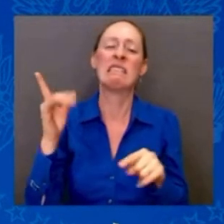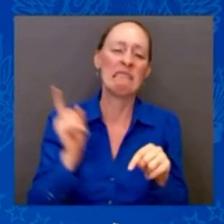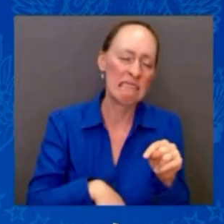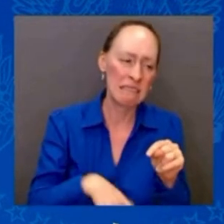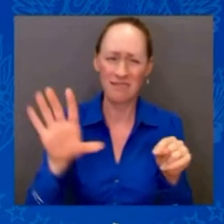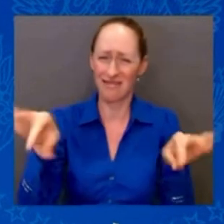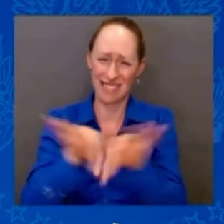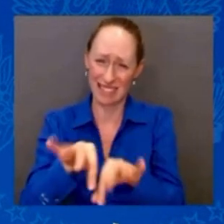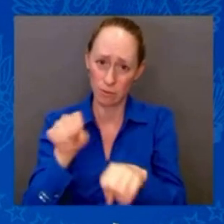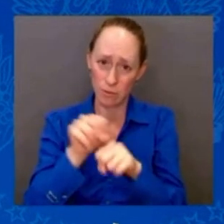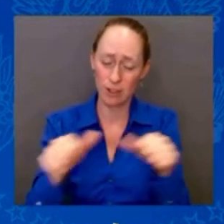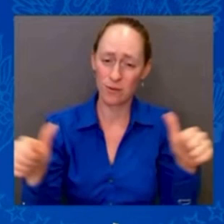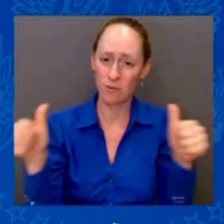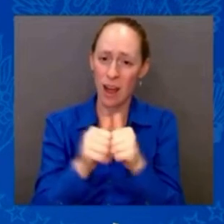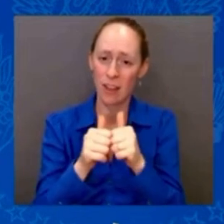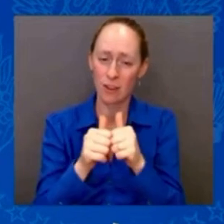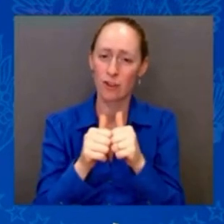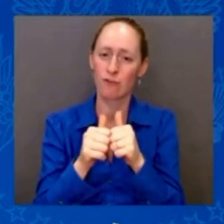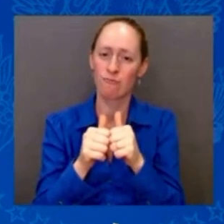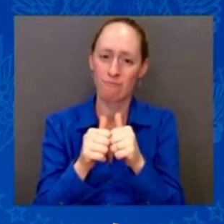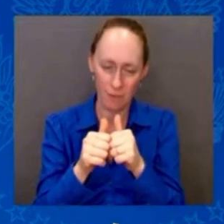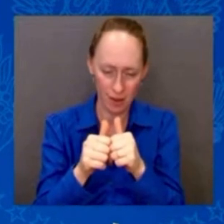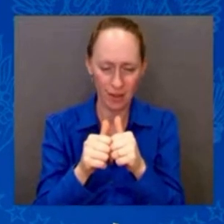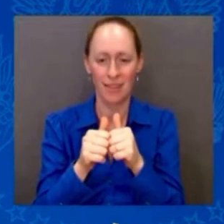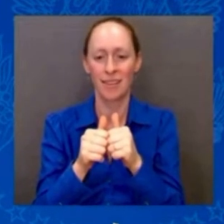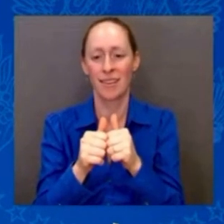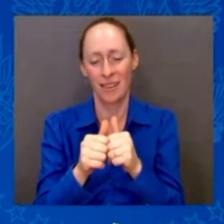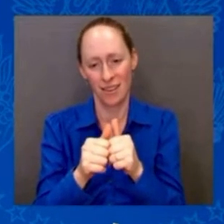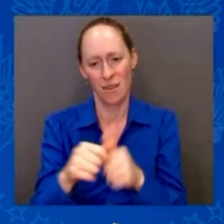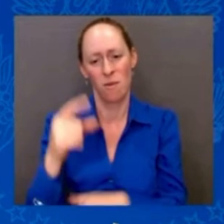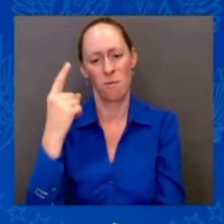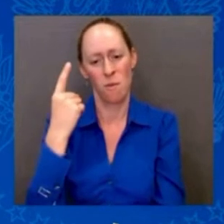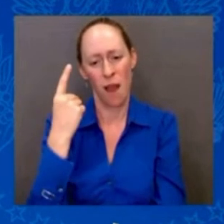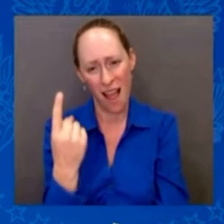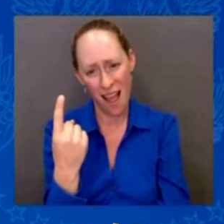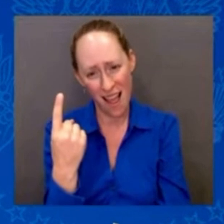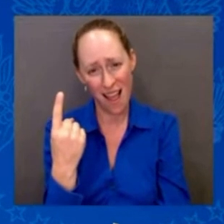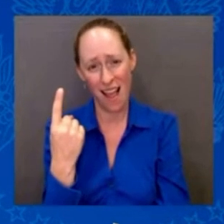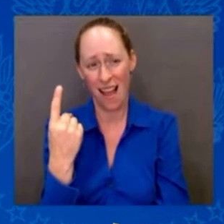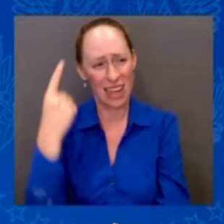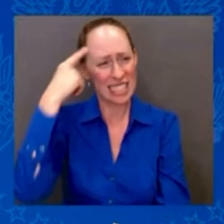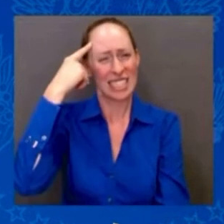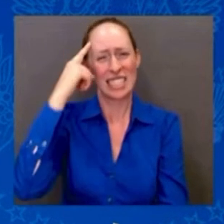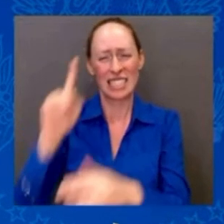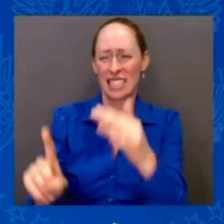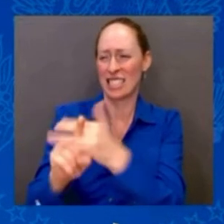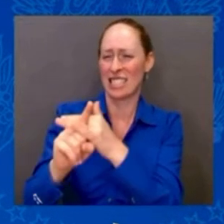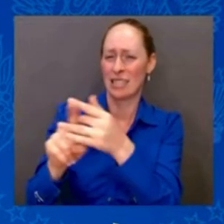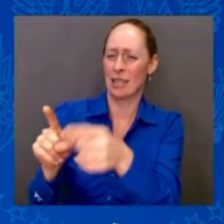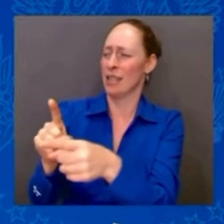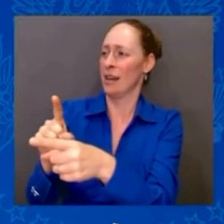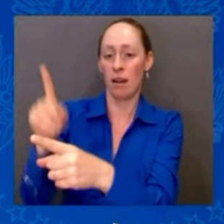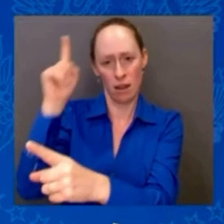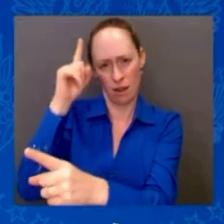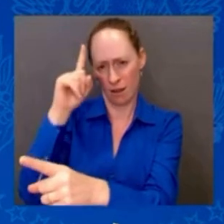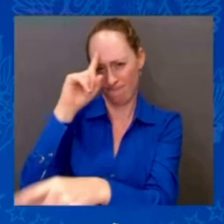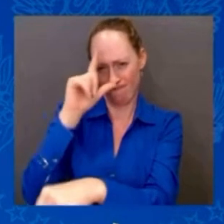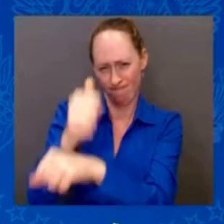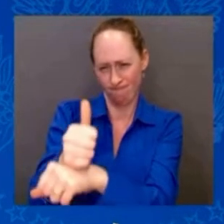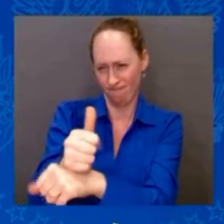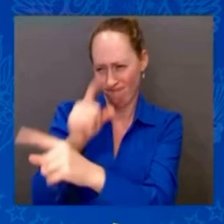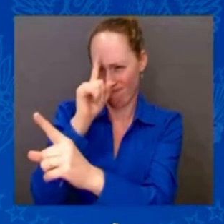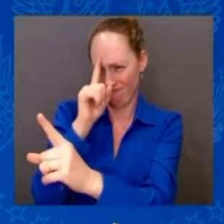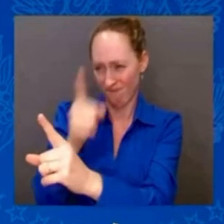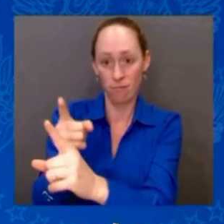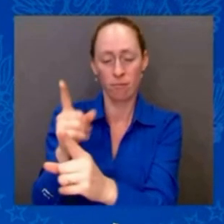Name me one major issue that we've set our mind on solving we haven't been able to do. So God bless you all. Thanks for